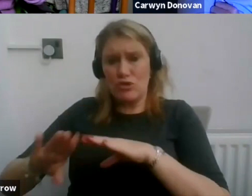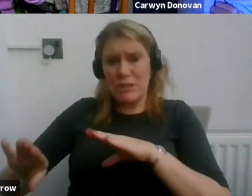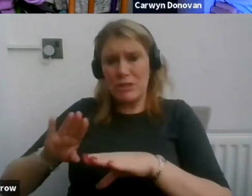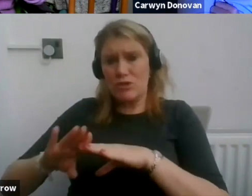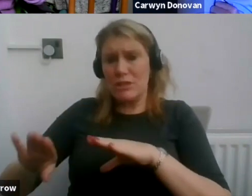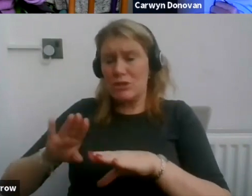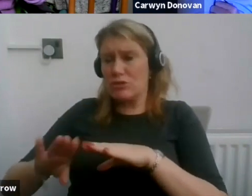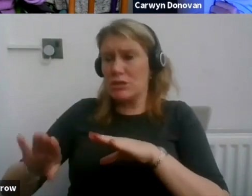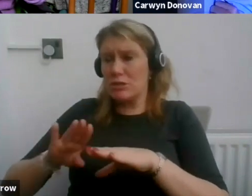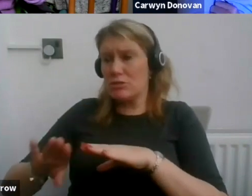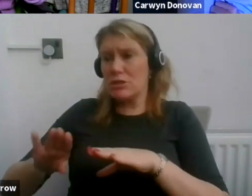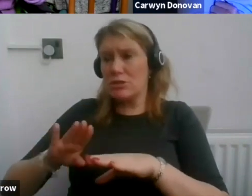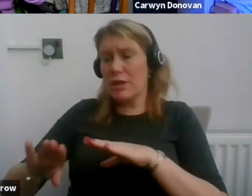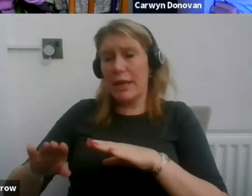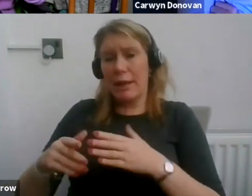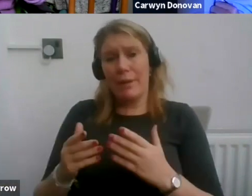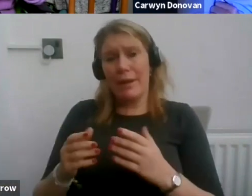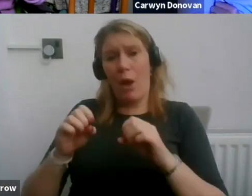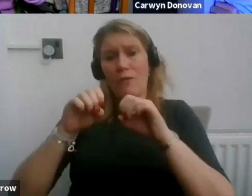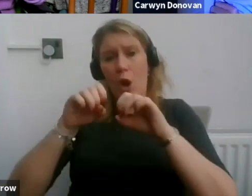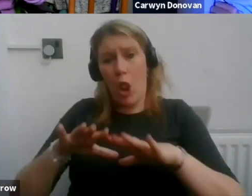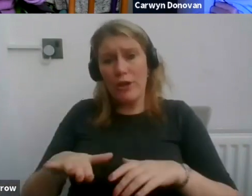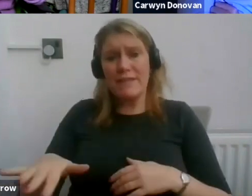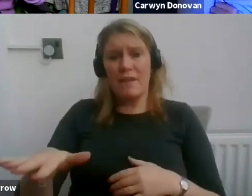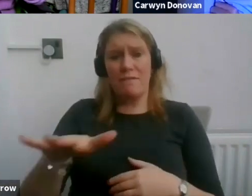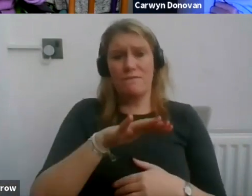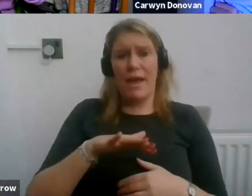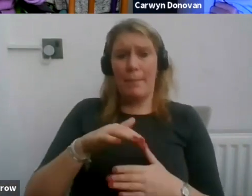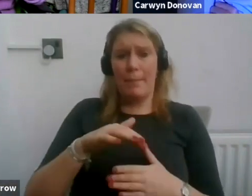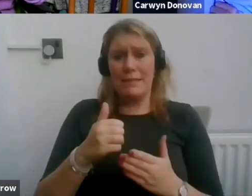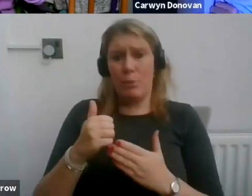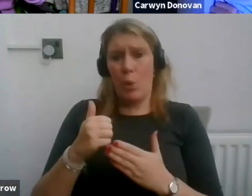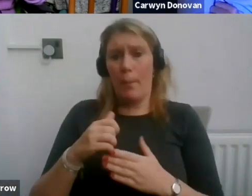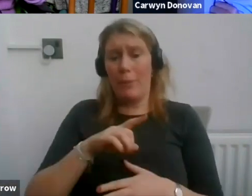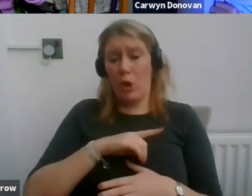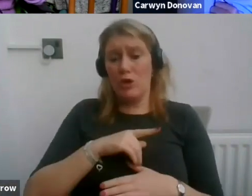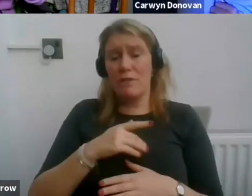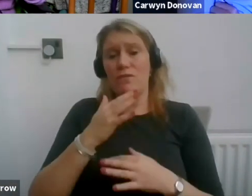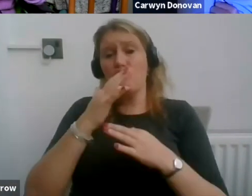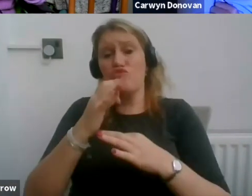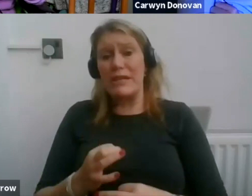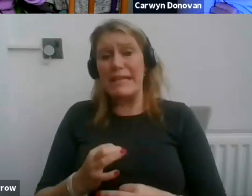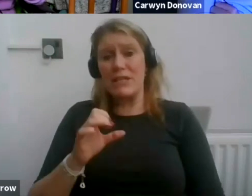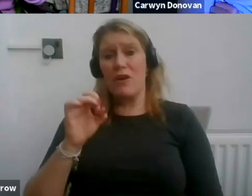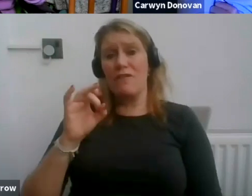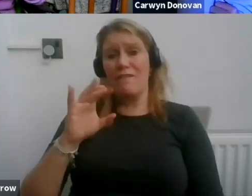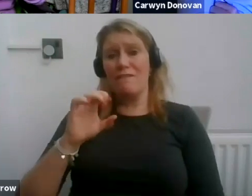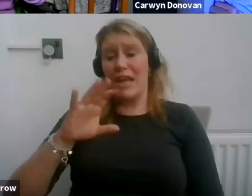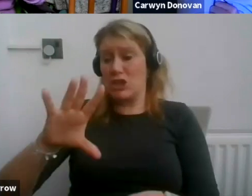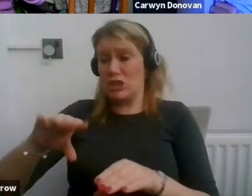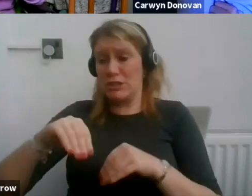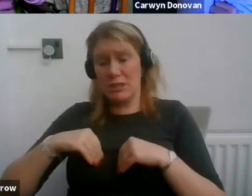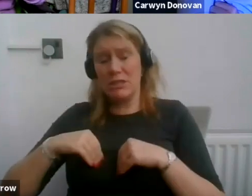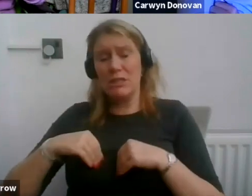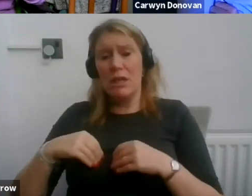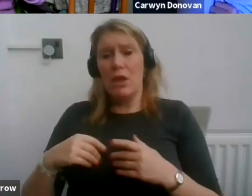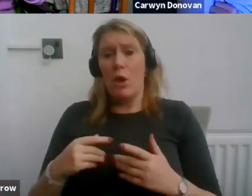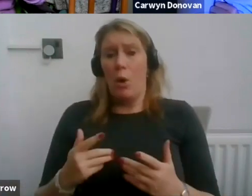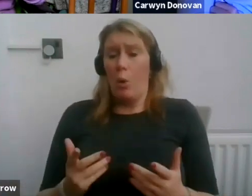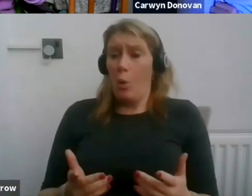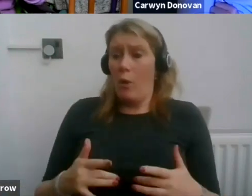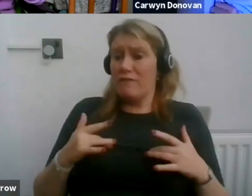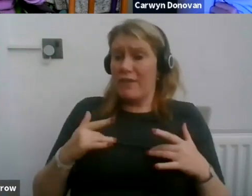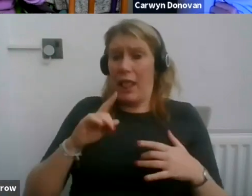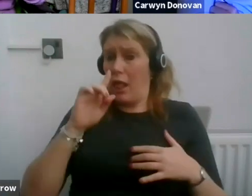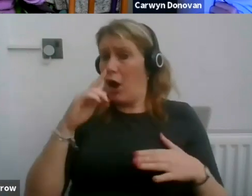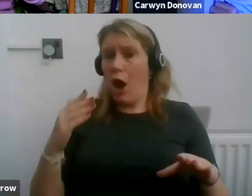lost the kind of family support just because of the risk of infection or thinking, well, I can't work at all at the